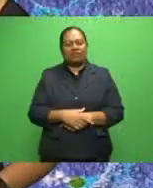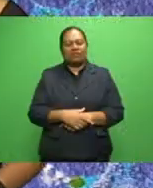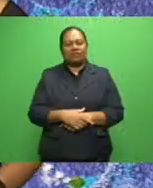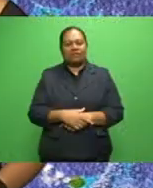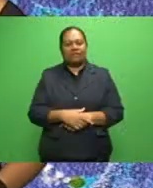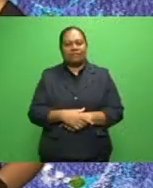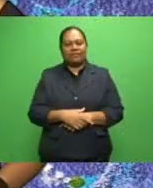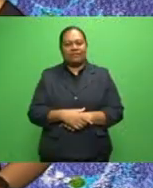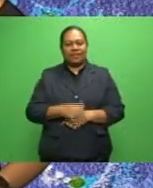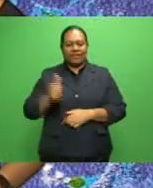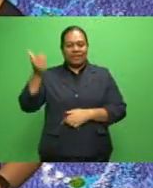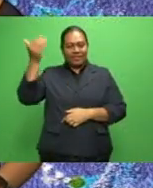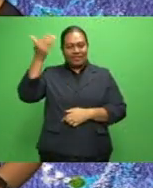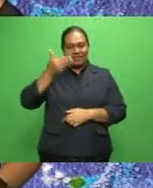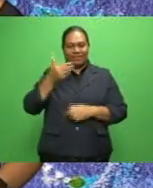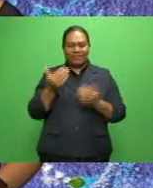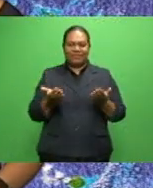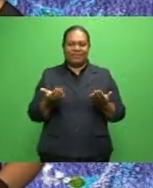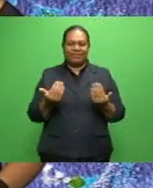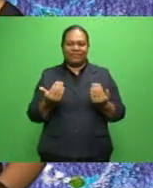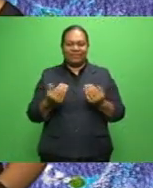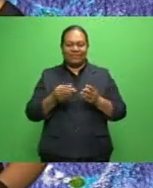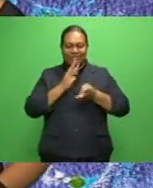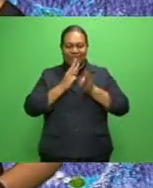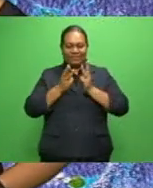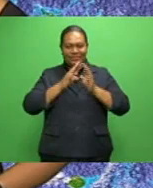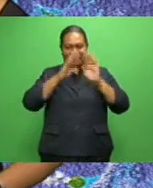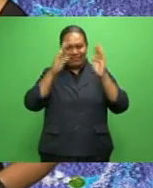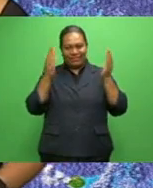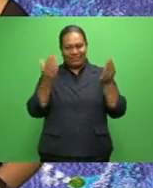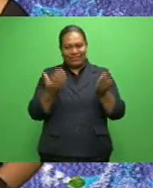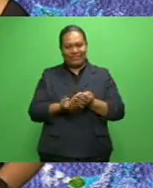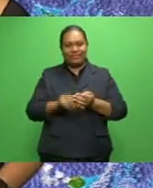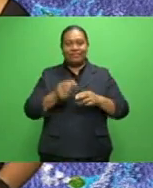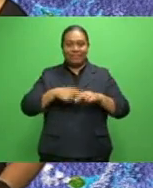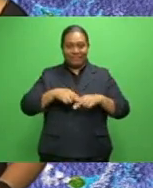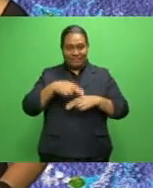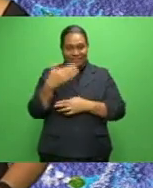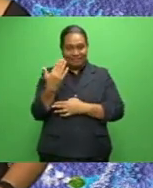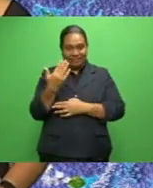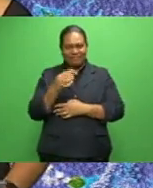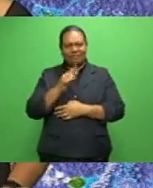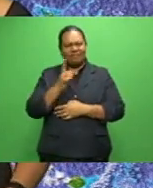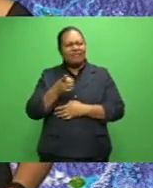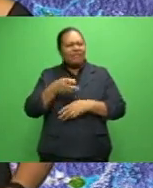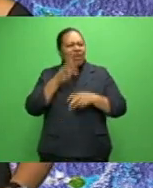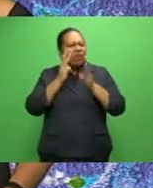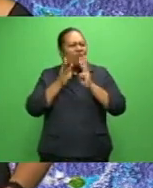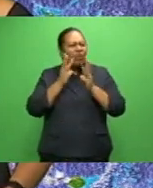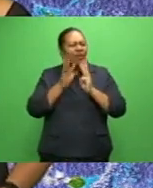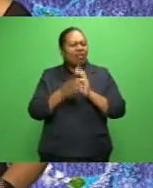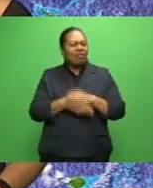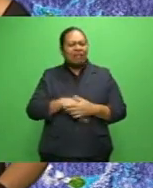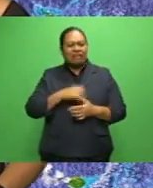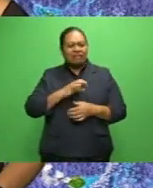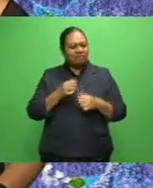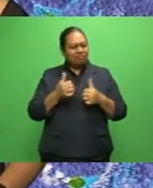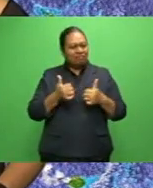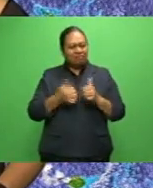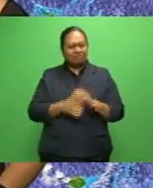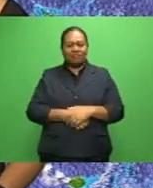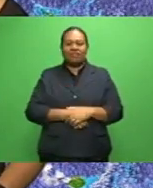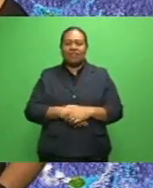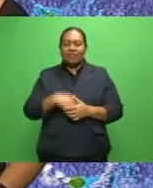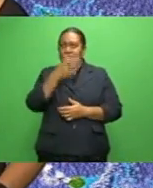Good evening and welcome to the weather world. It's Friday, but the weather is not really in favor. Those